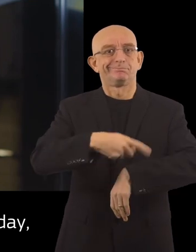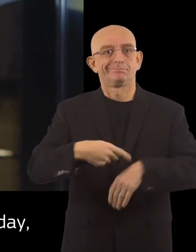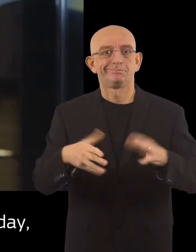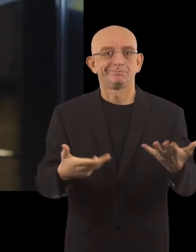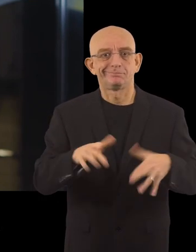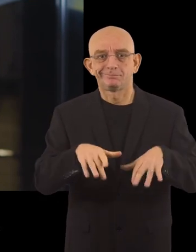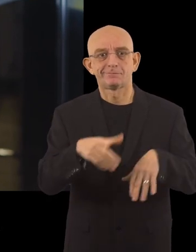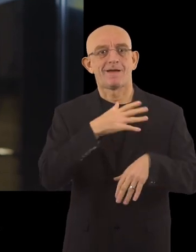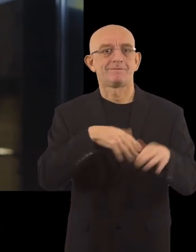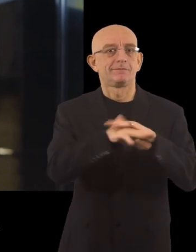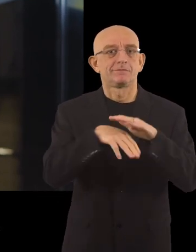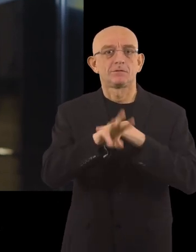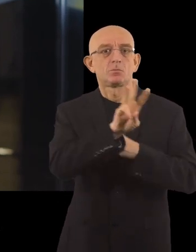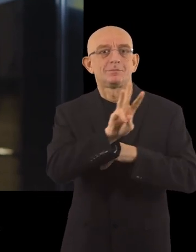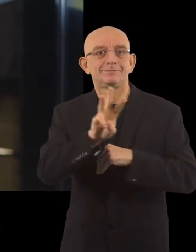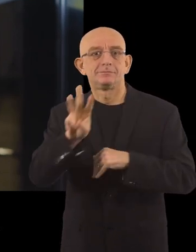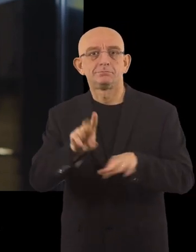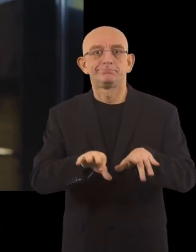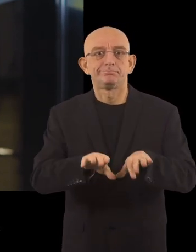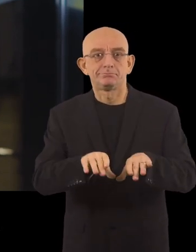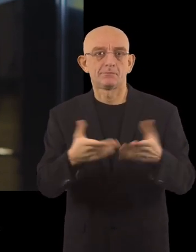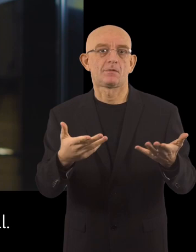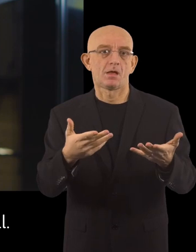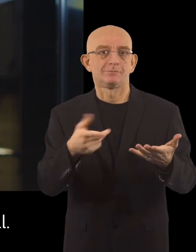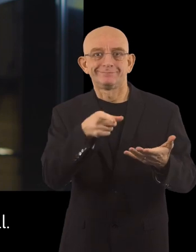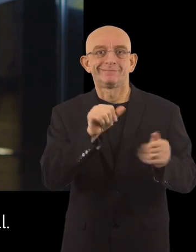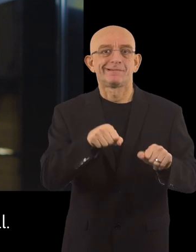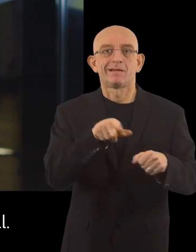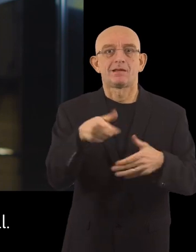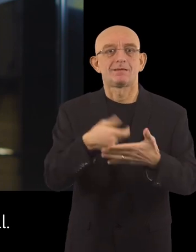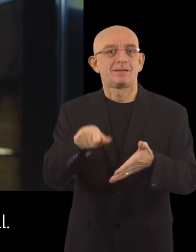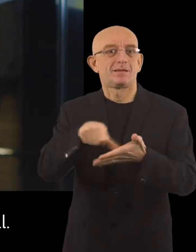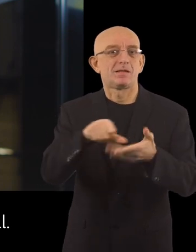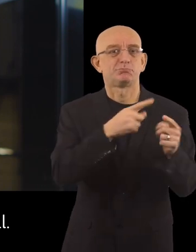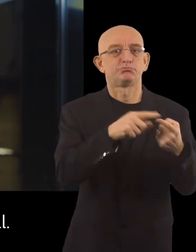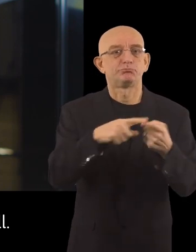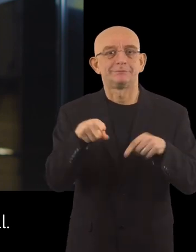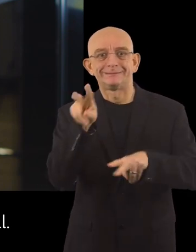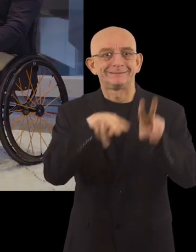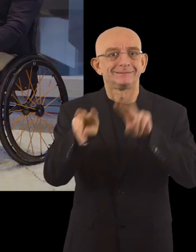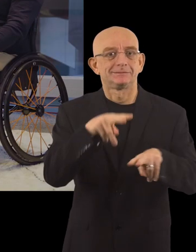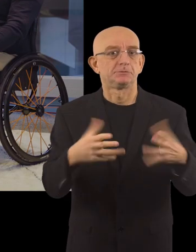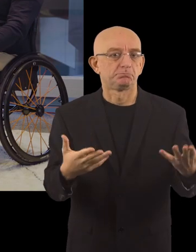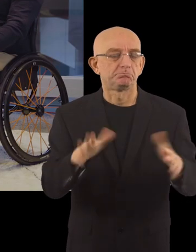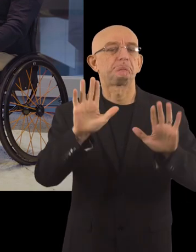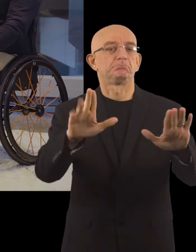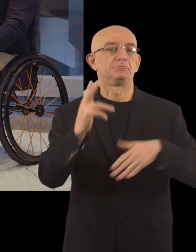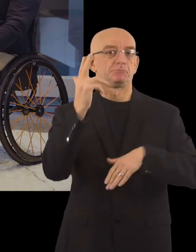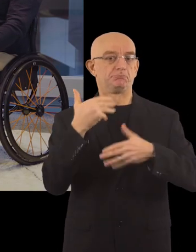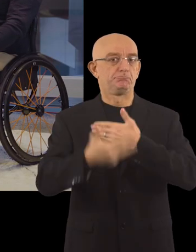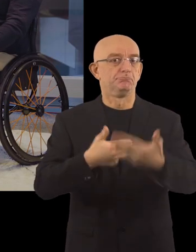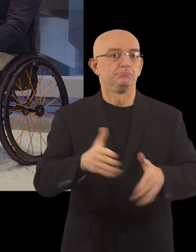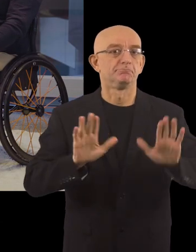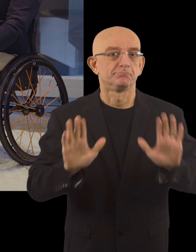internet a whole day. So accessibility in websites, shops or municipalities is a big thing as well. Let's get started.